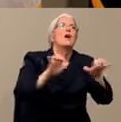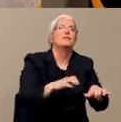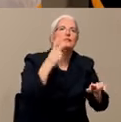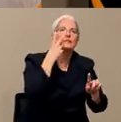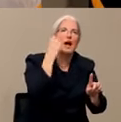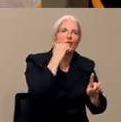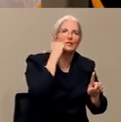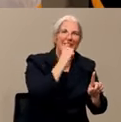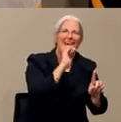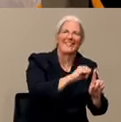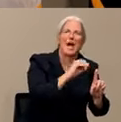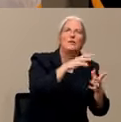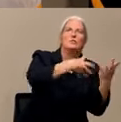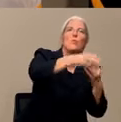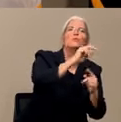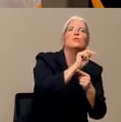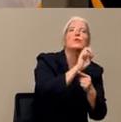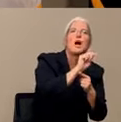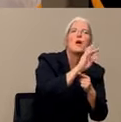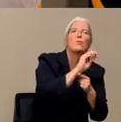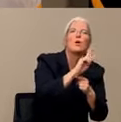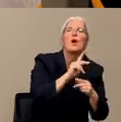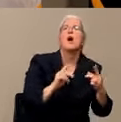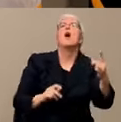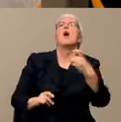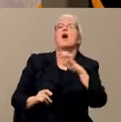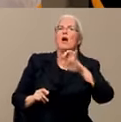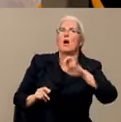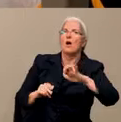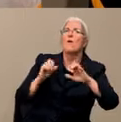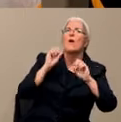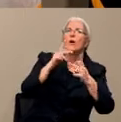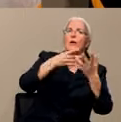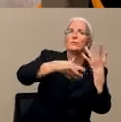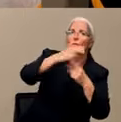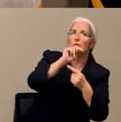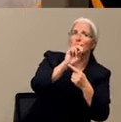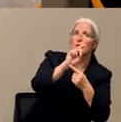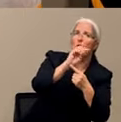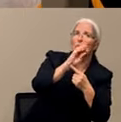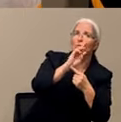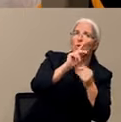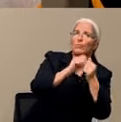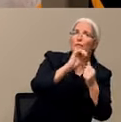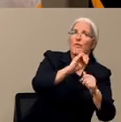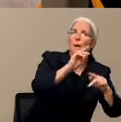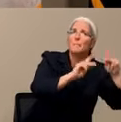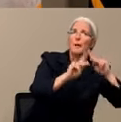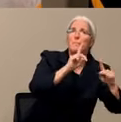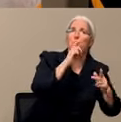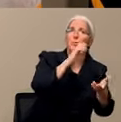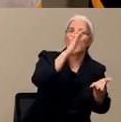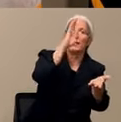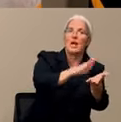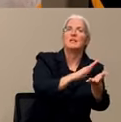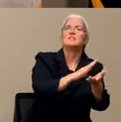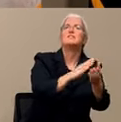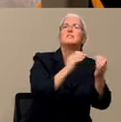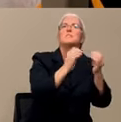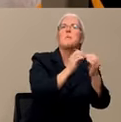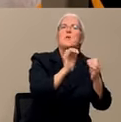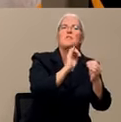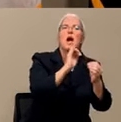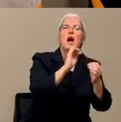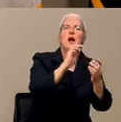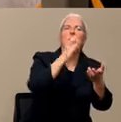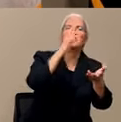social network, if you're regularly with those people, you're less likely to get outside infection. What happens